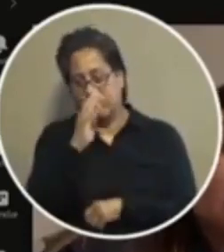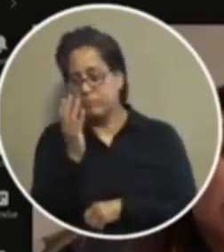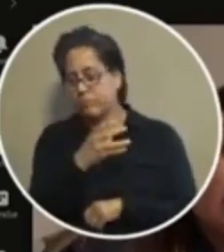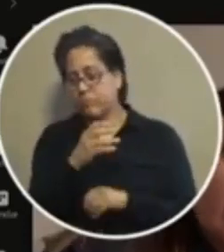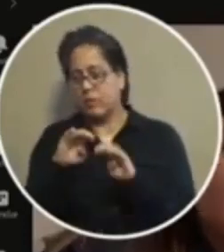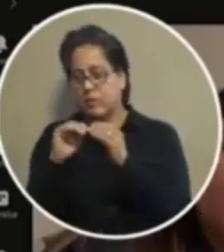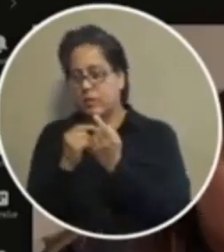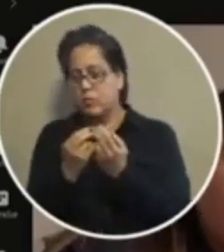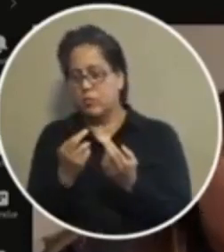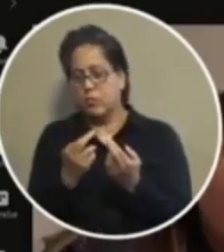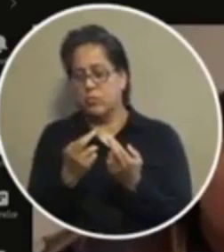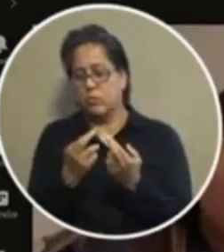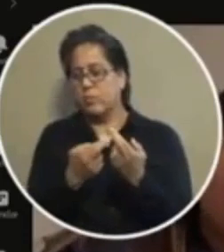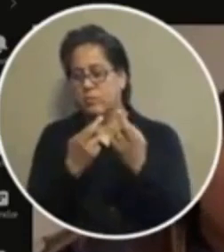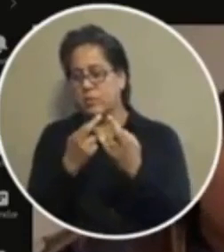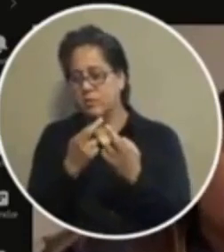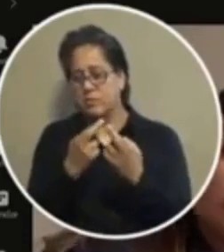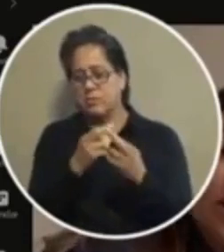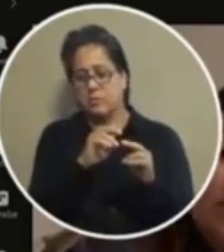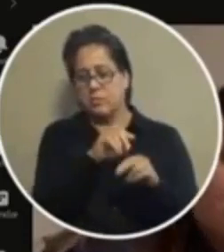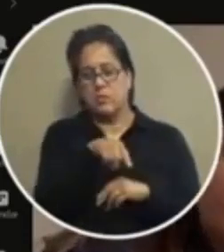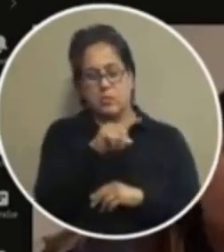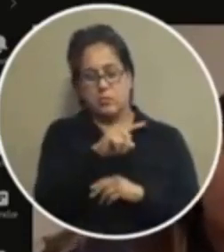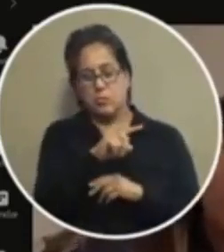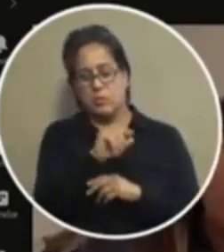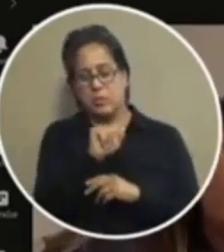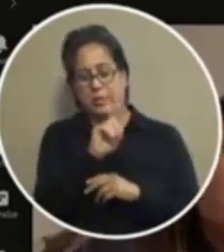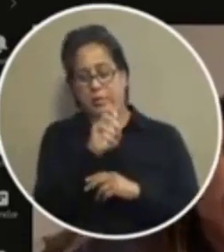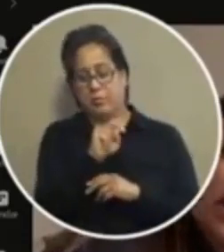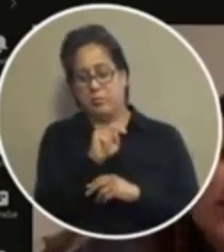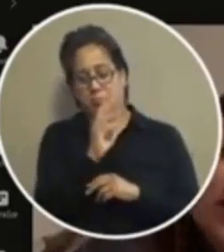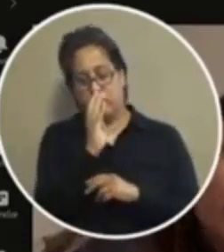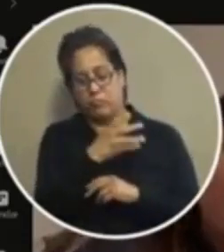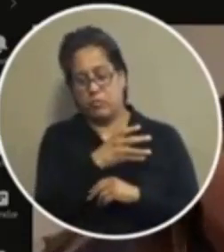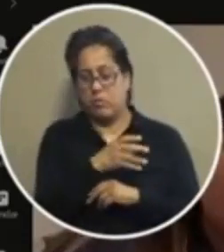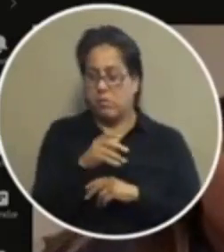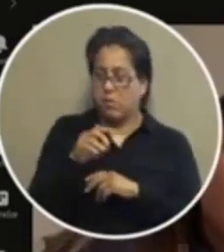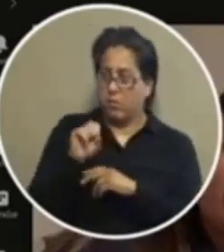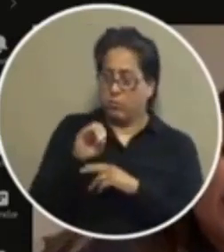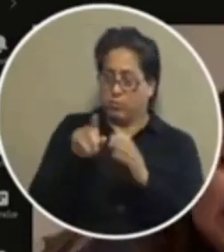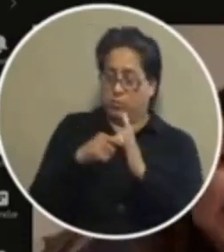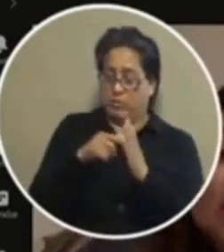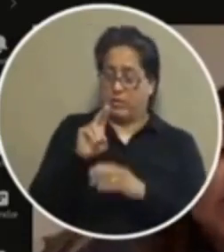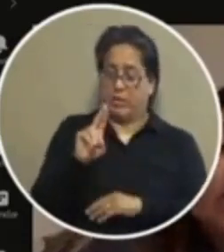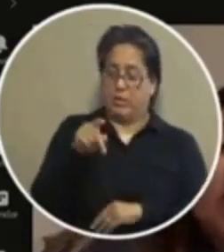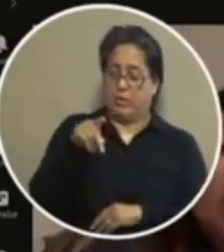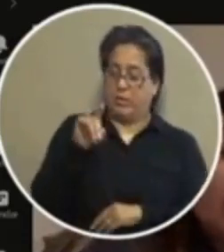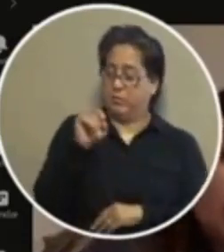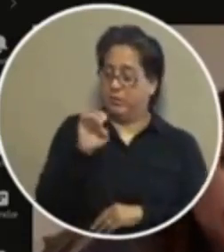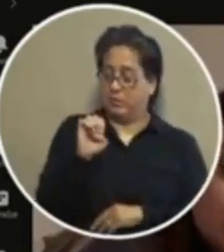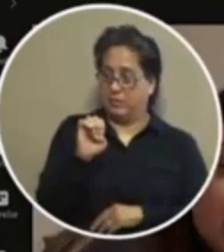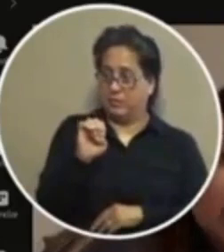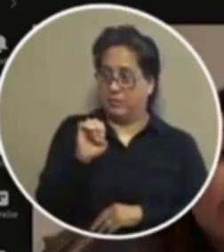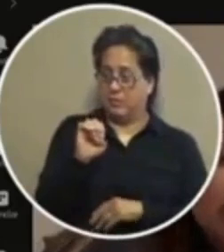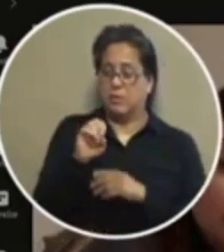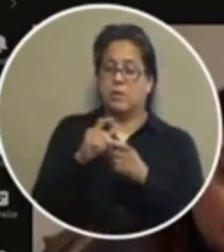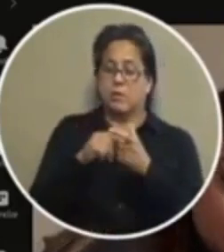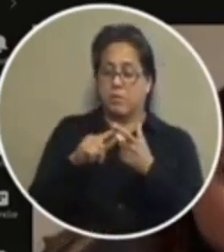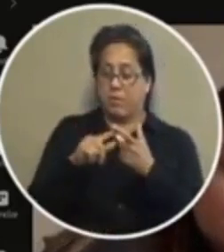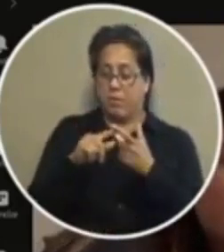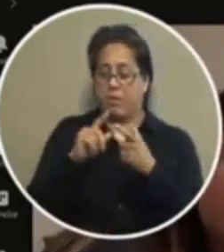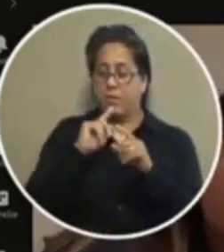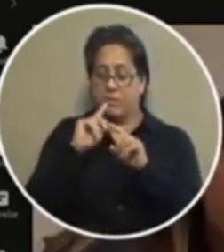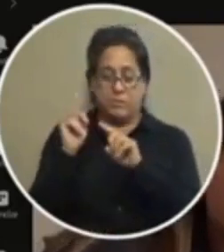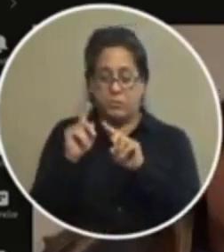directives and this is one example of that um so your response is that this is just an update well then it's my expectation that the directive